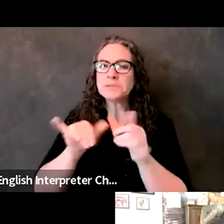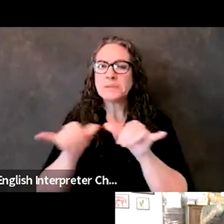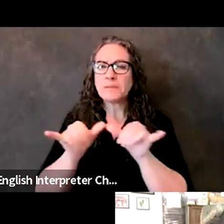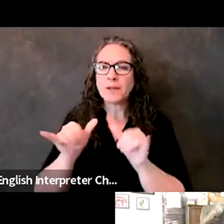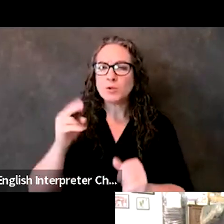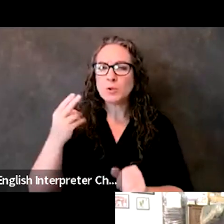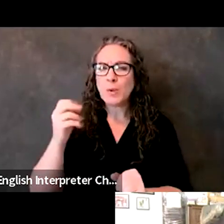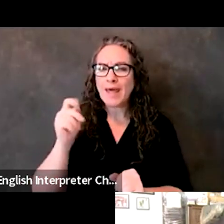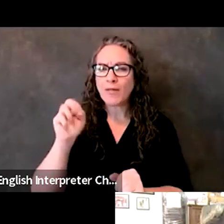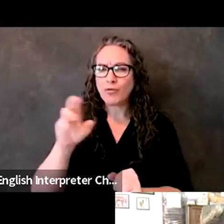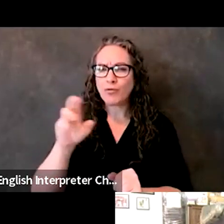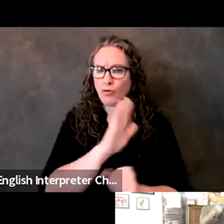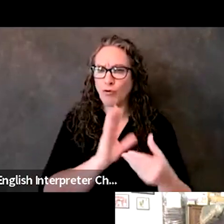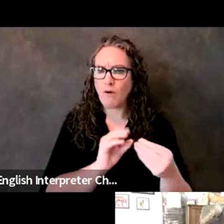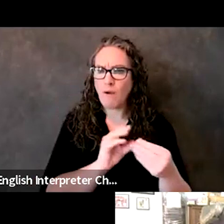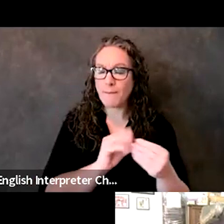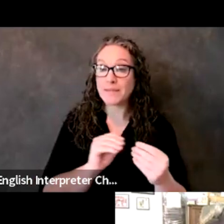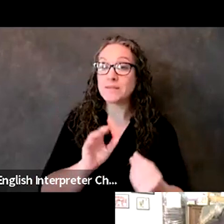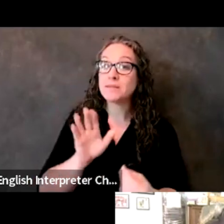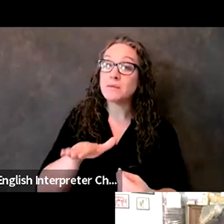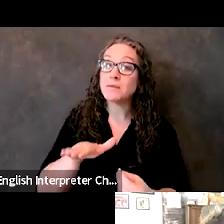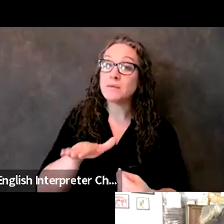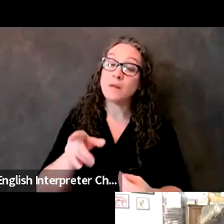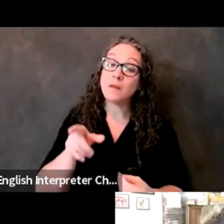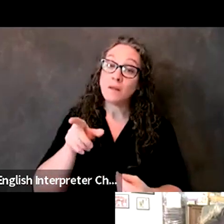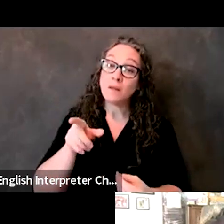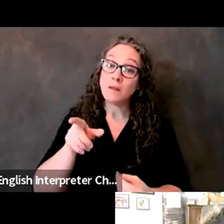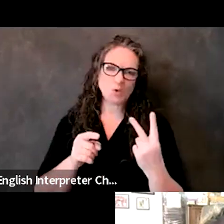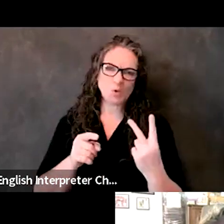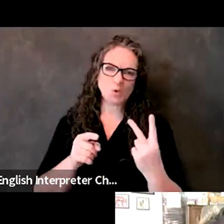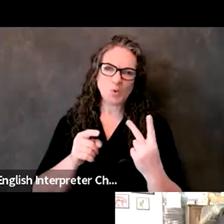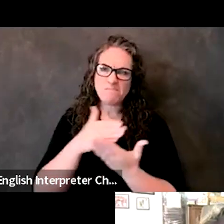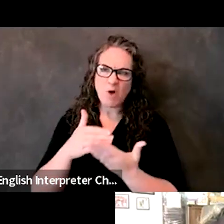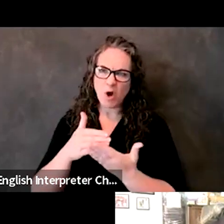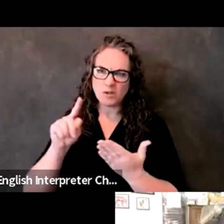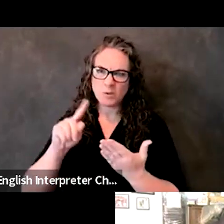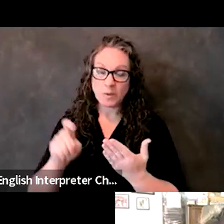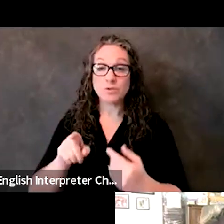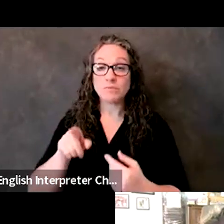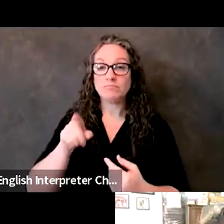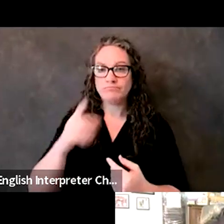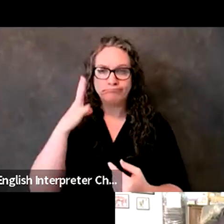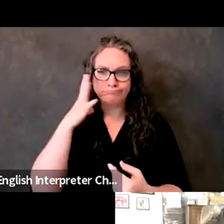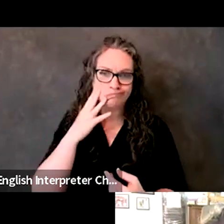things. I mean, you've, you had a lot of experience running the AFR advisory committee.